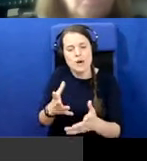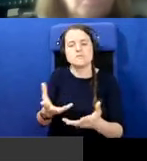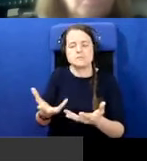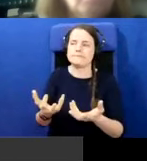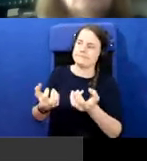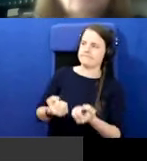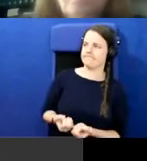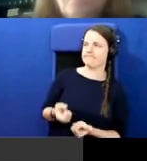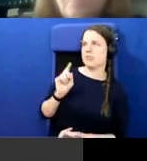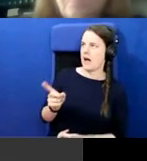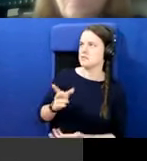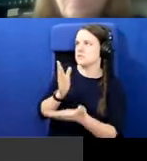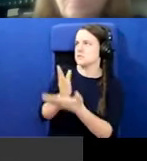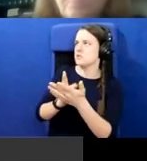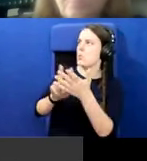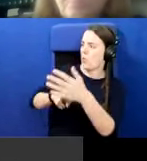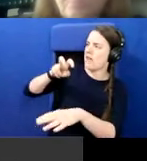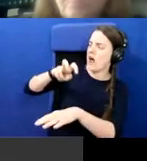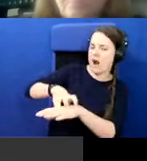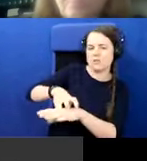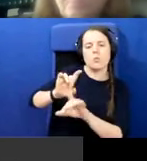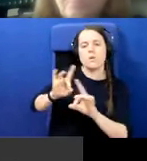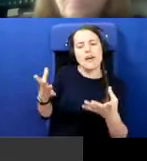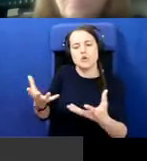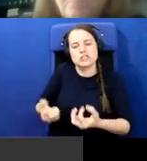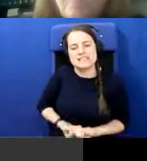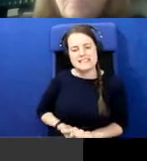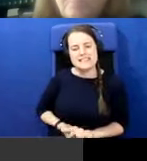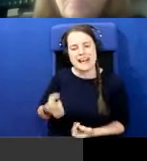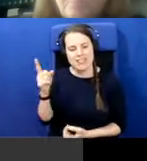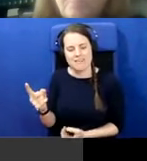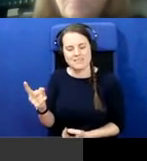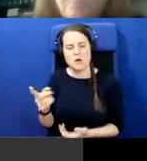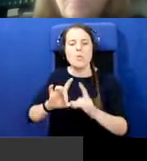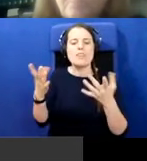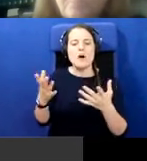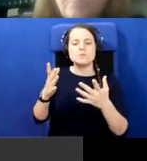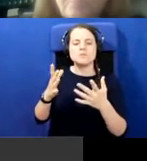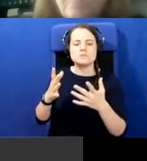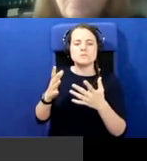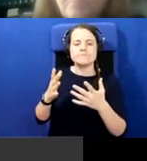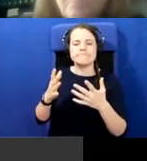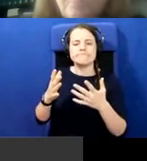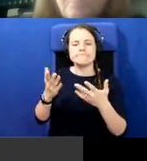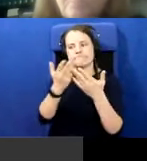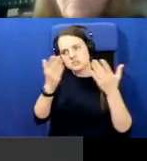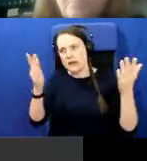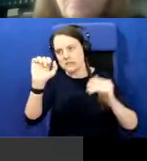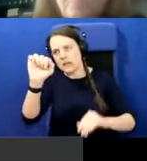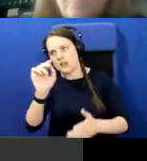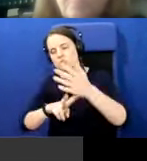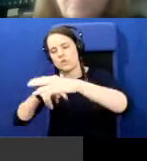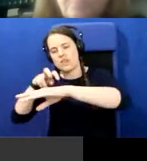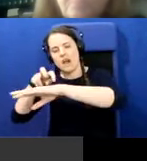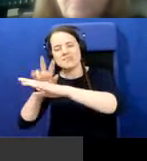Northern Ireland or to have to be expected to celebrate the establishment of Northern Ireland. Partition and the establishment of Northern